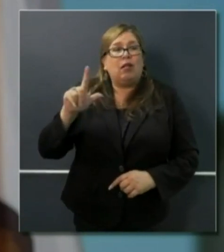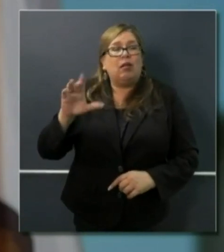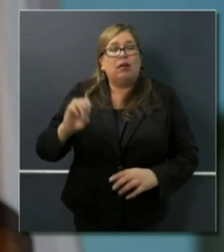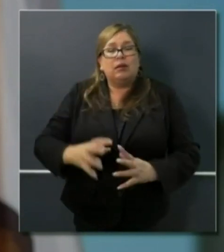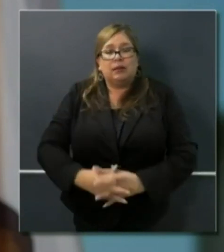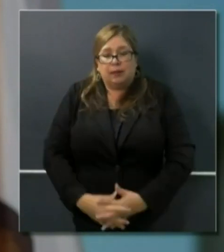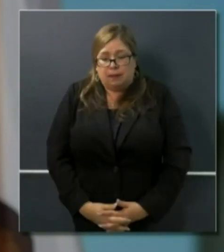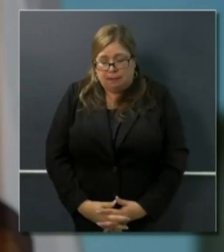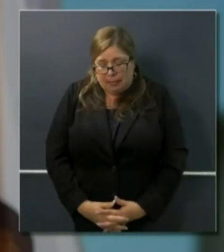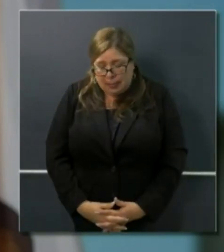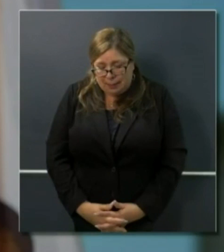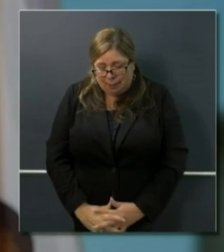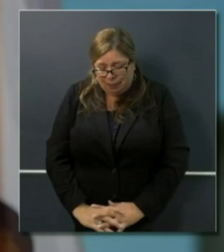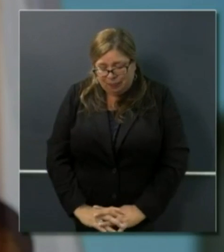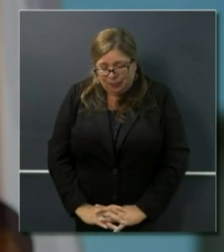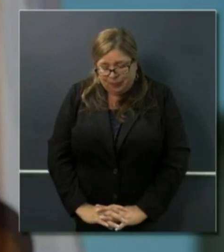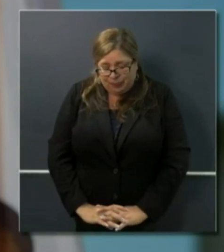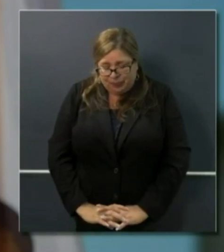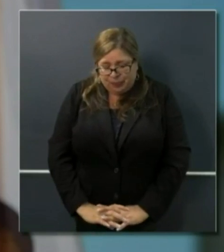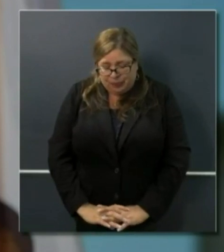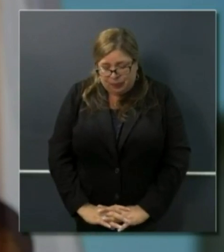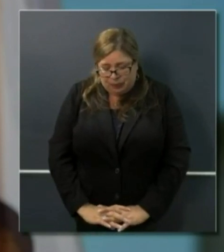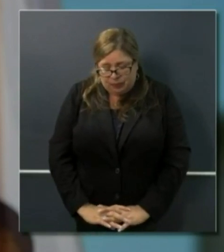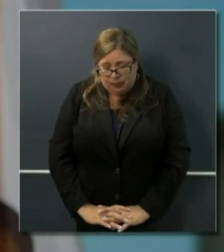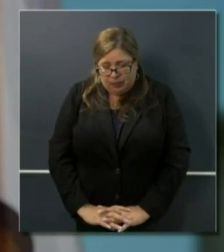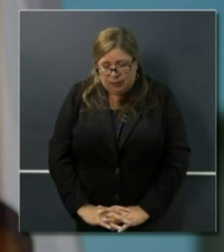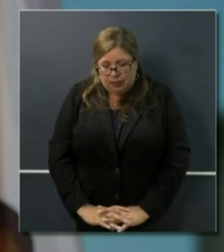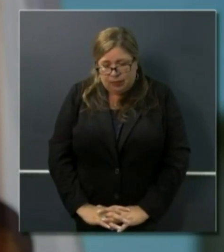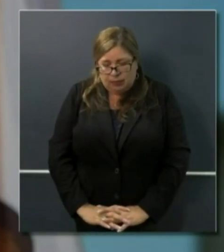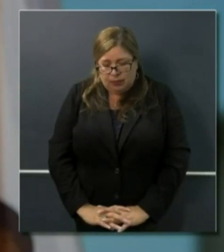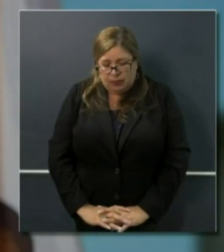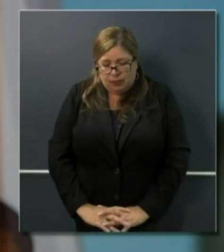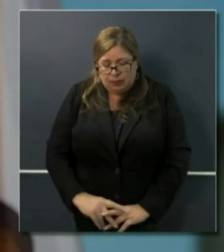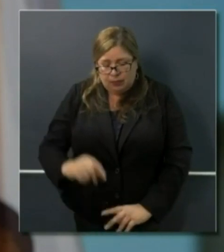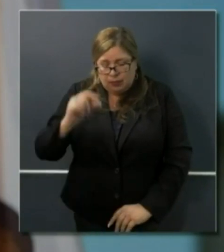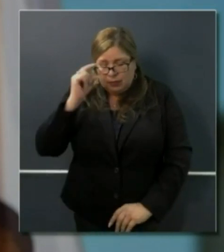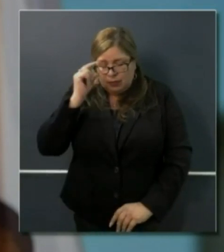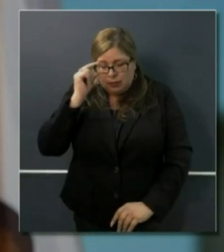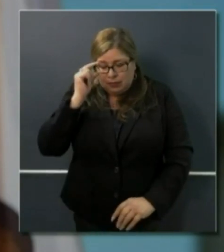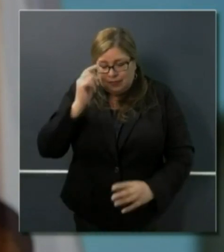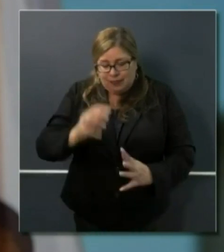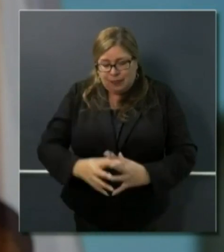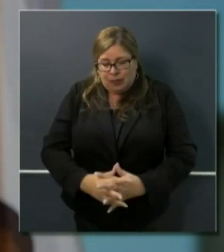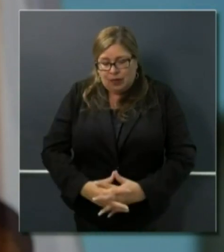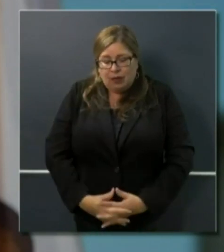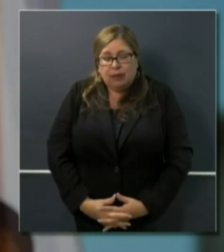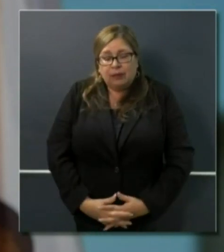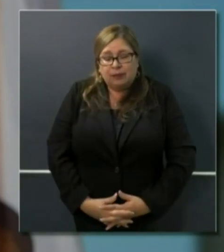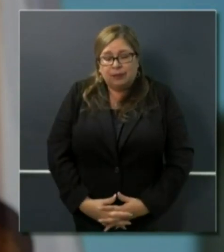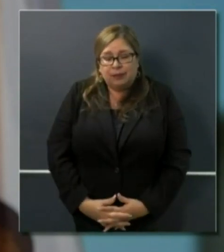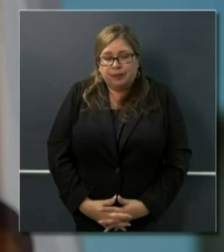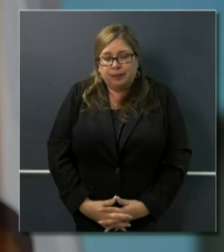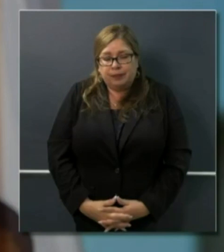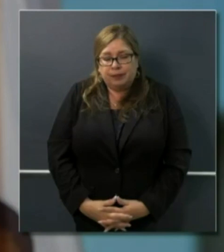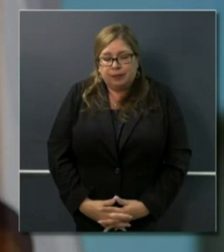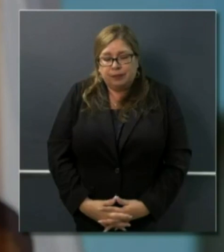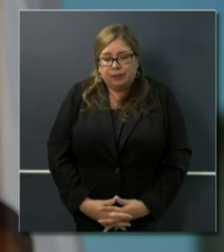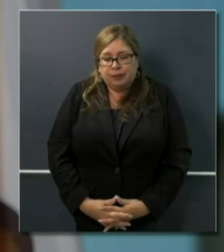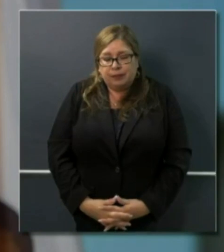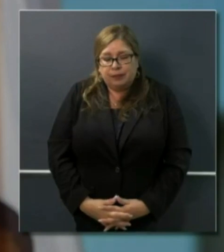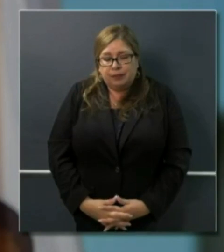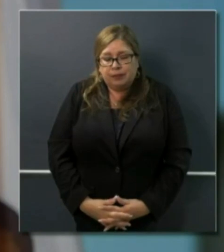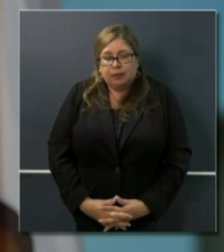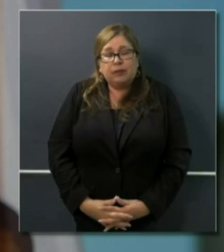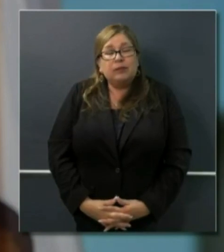Thank you. Governor, different subject. I see that a state legislator has